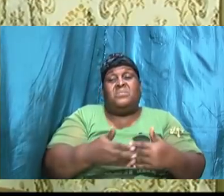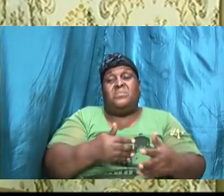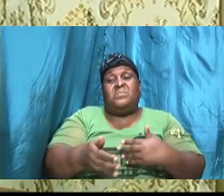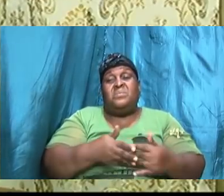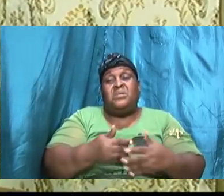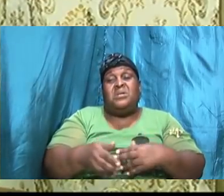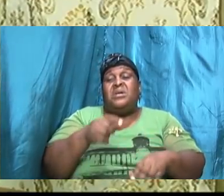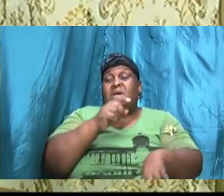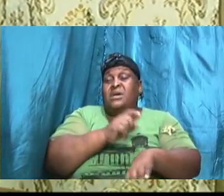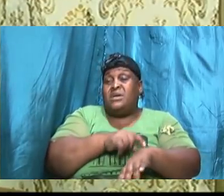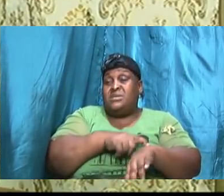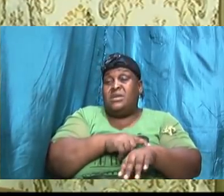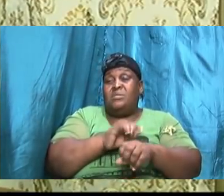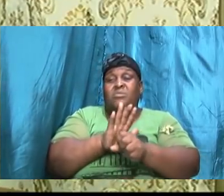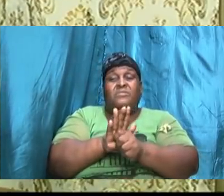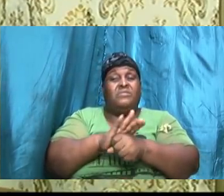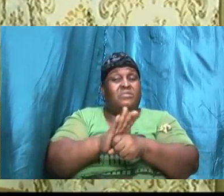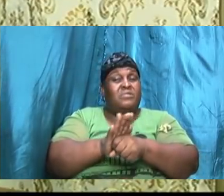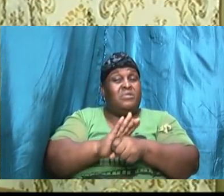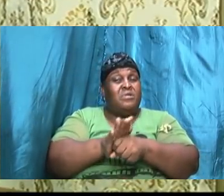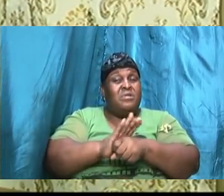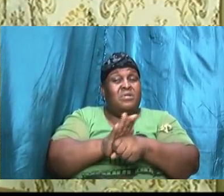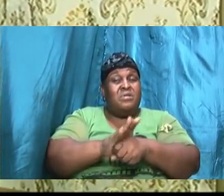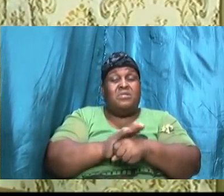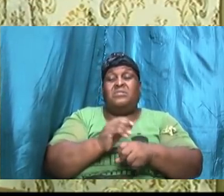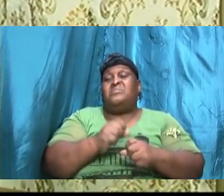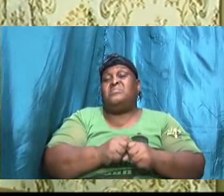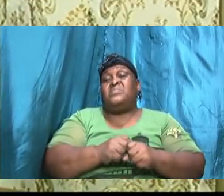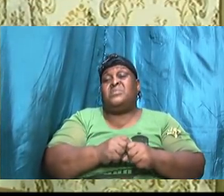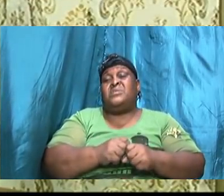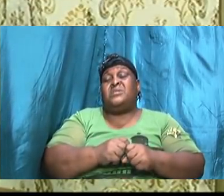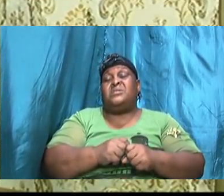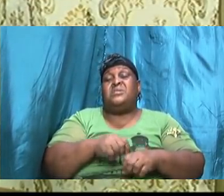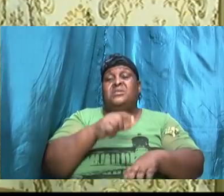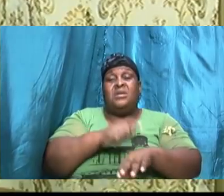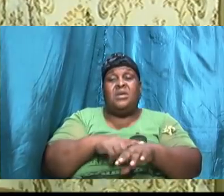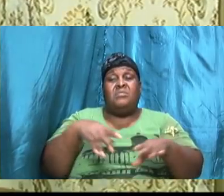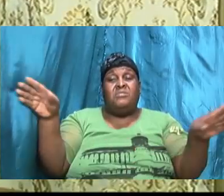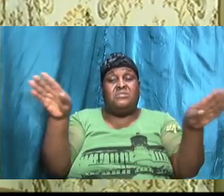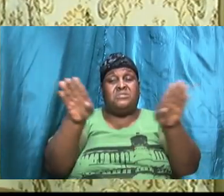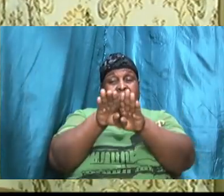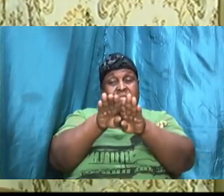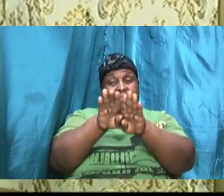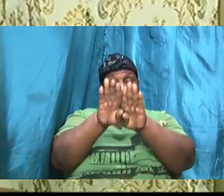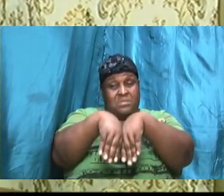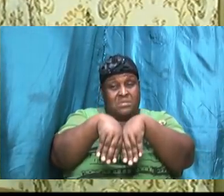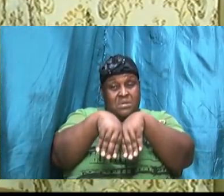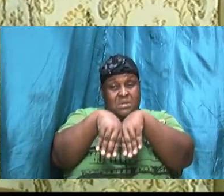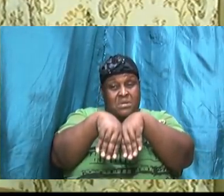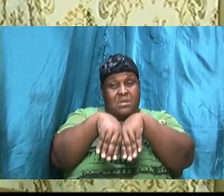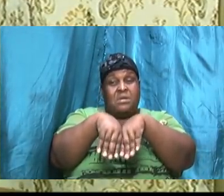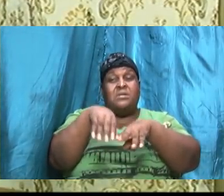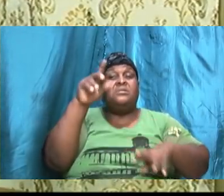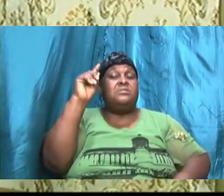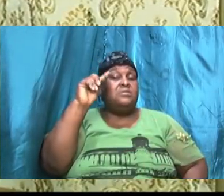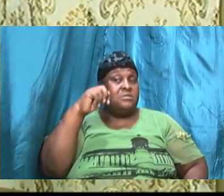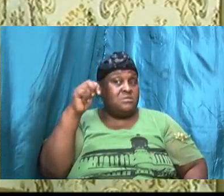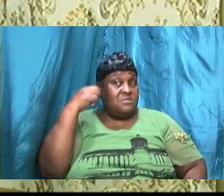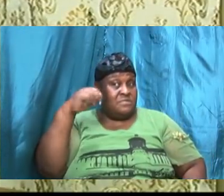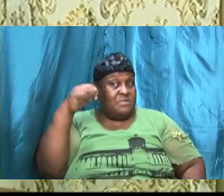a time of COVID, a time of panic, and a time of lockdown, they have testified that, you know, God